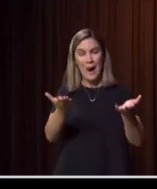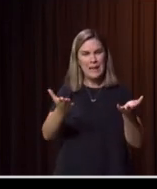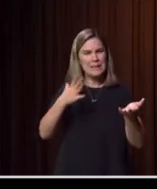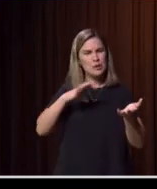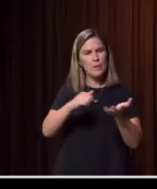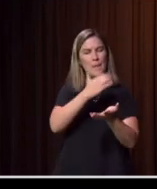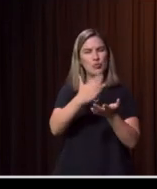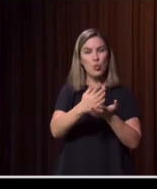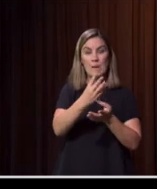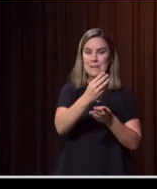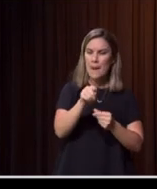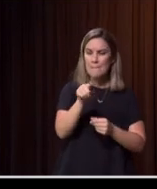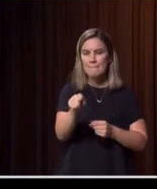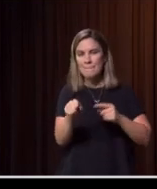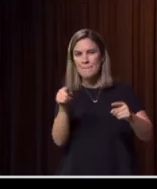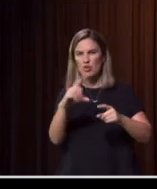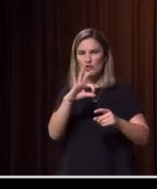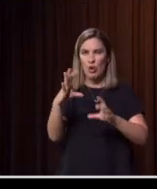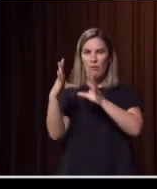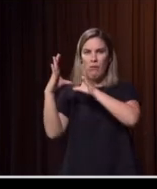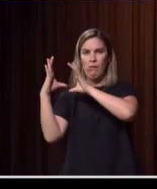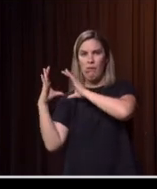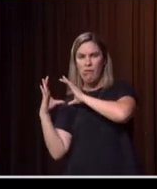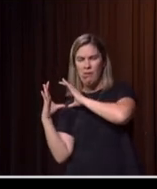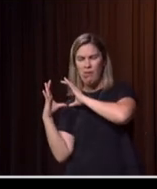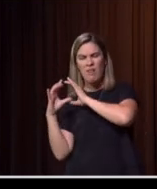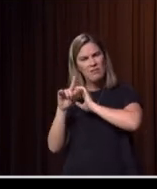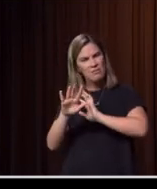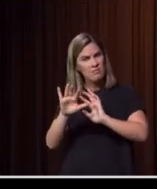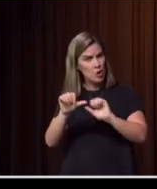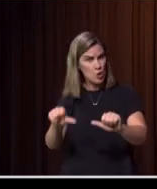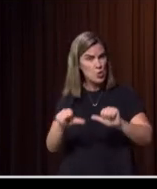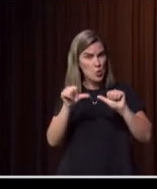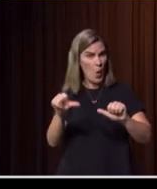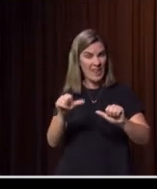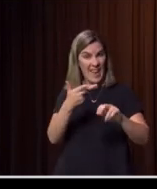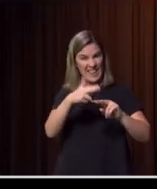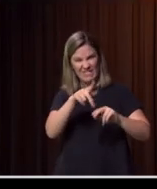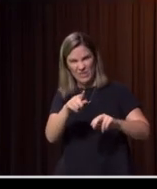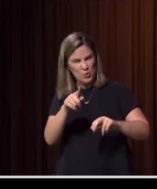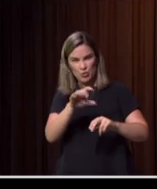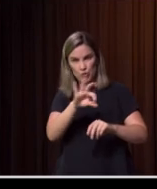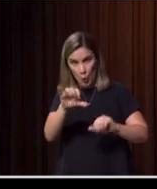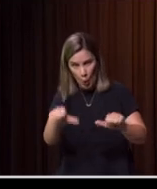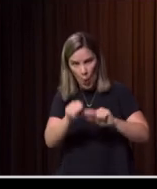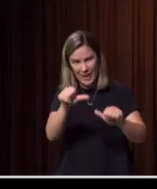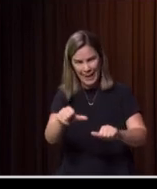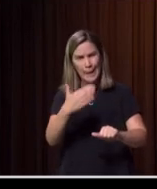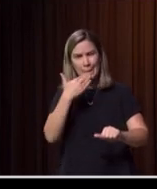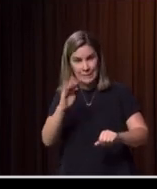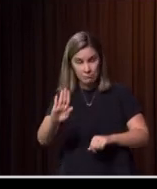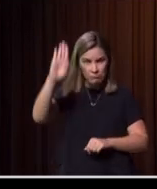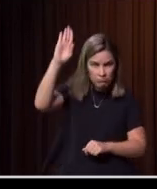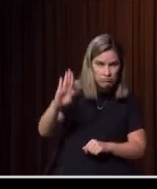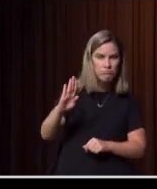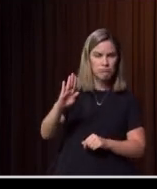themselves and acknowledge that it is okay to not be okay, but it's also okay to put your hand up for a bit of assistance every now